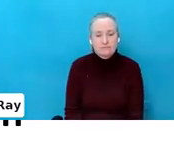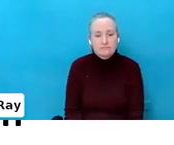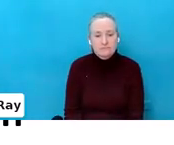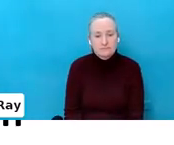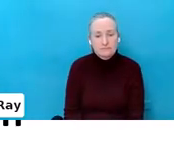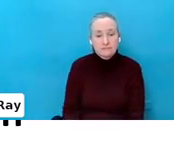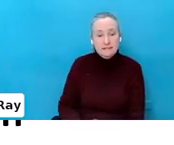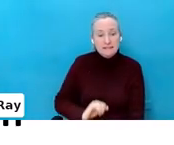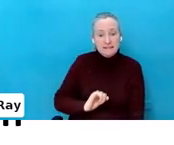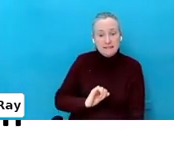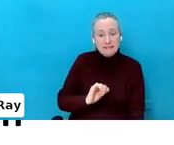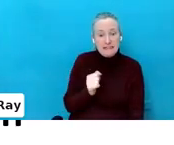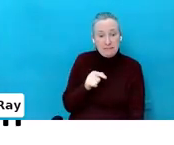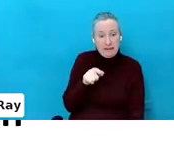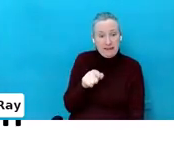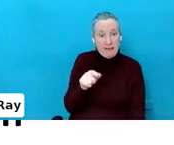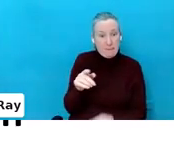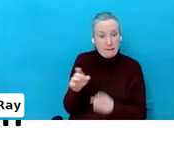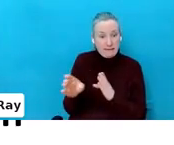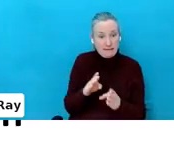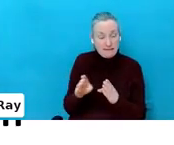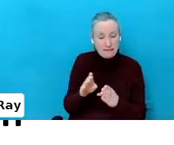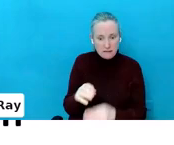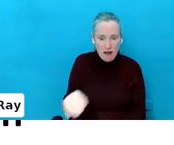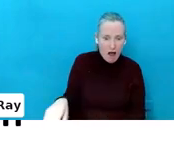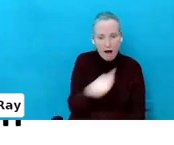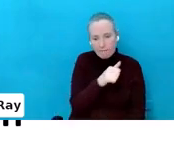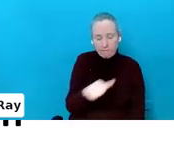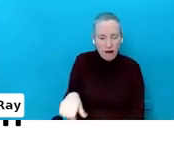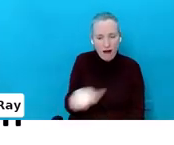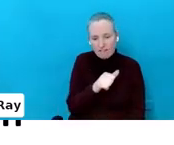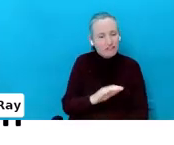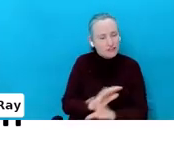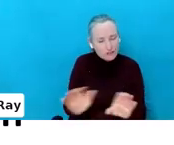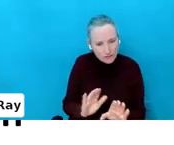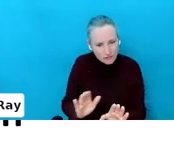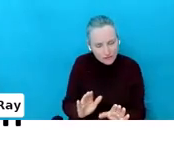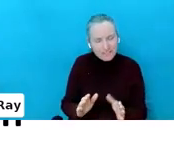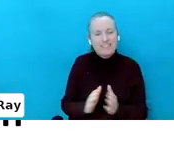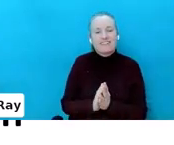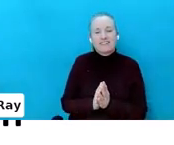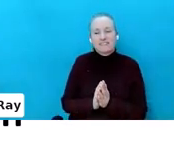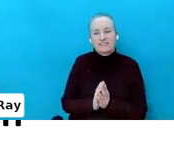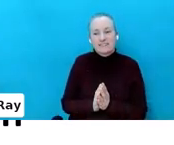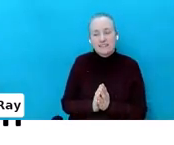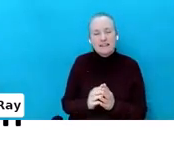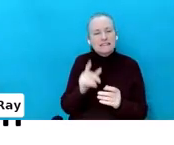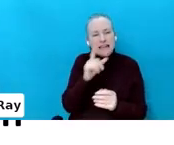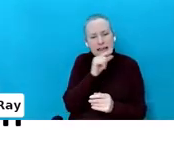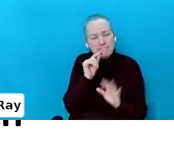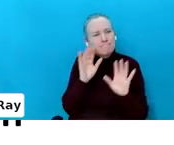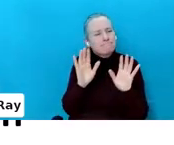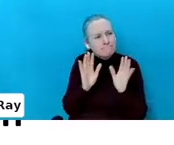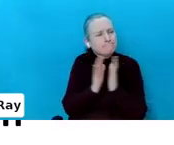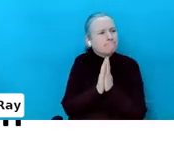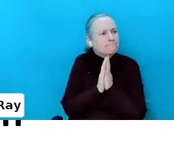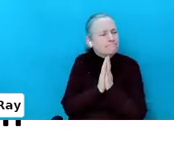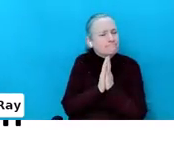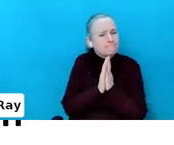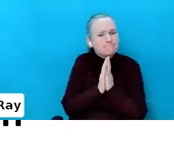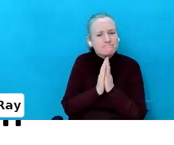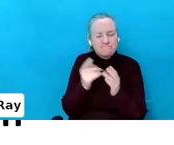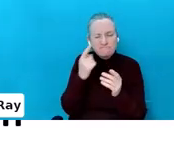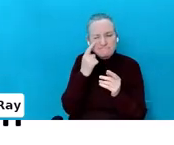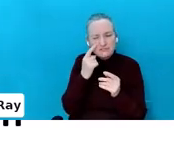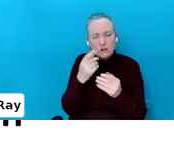Keep them busy. So instead of, will you get off that device? Instead of saying things like that, to say, well, let's turn